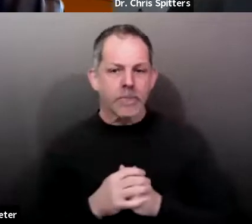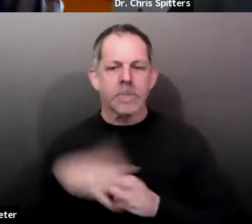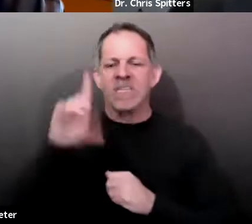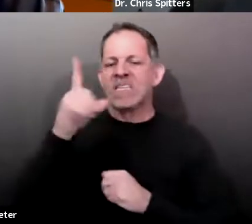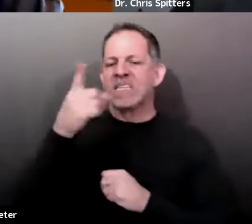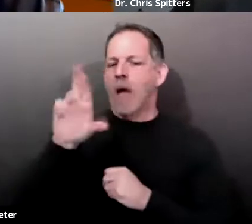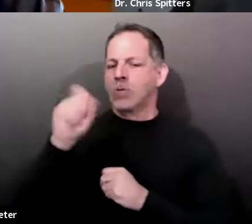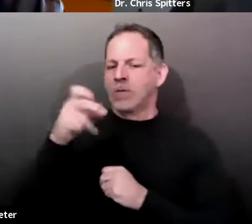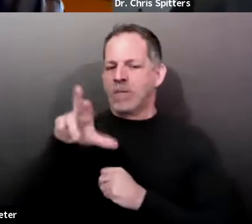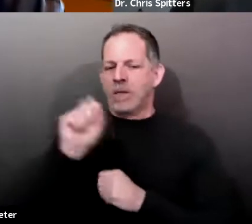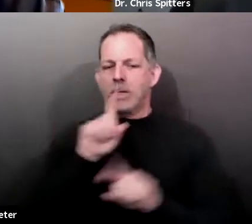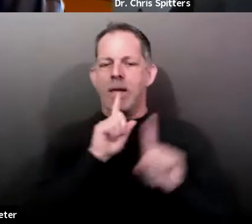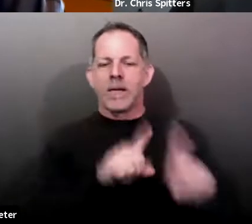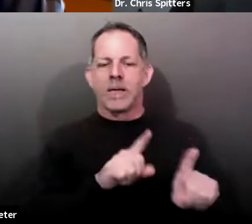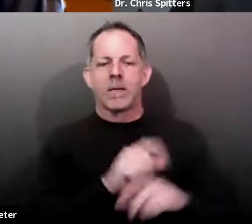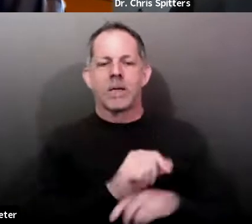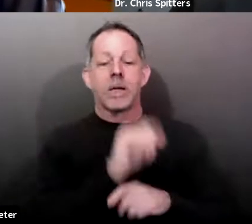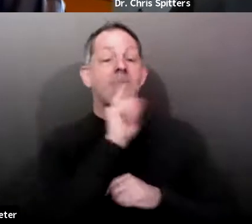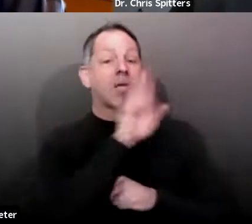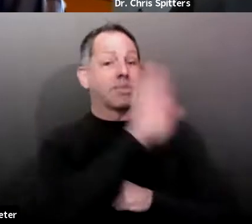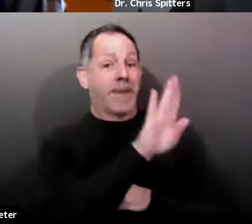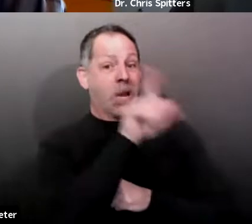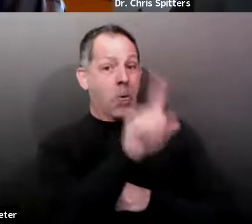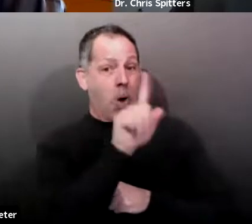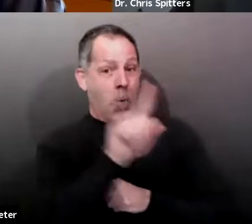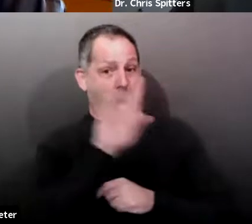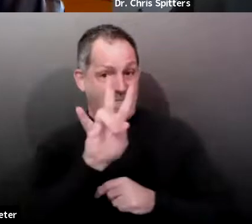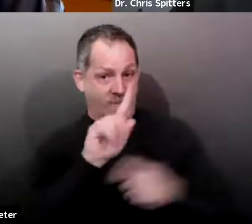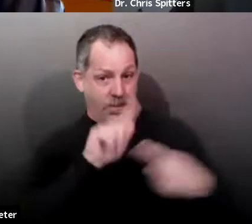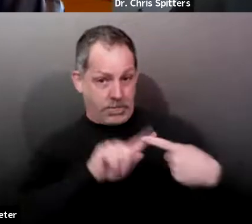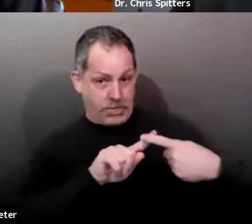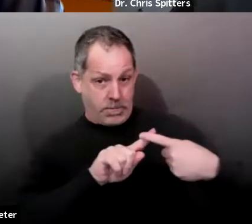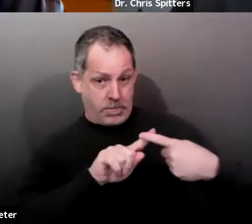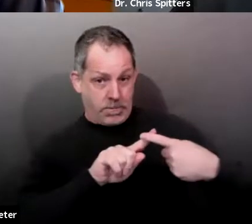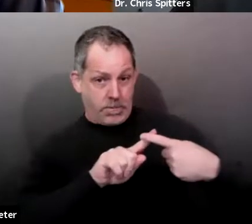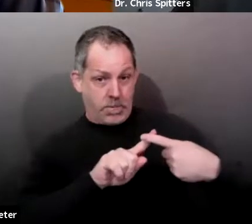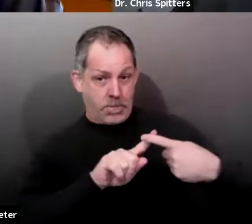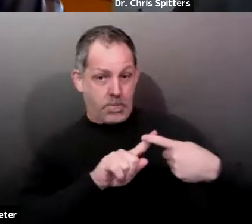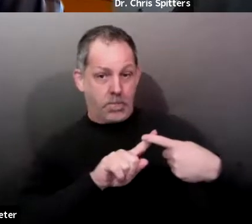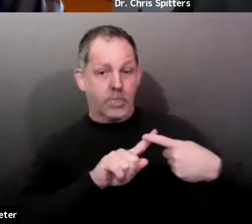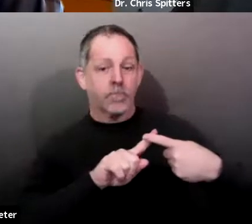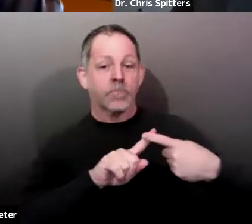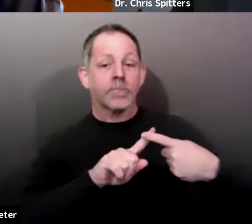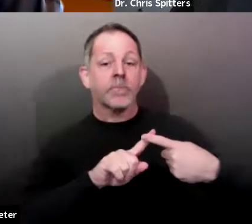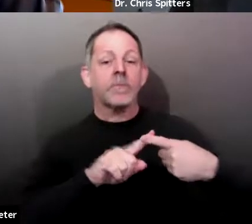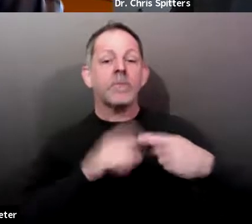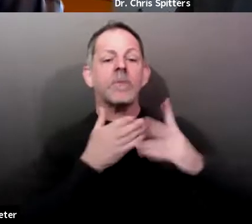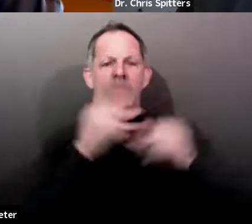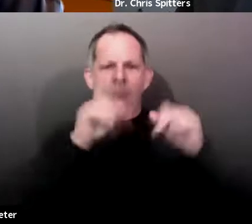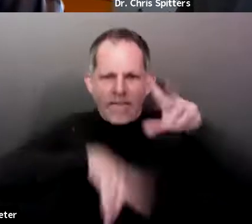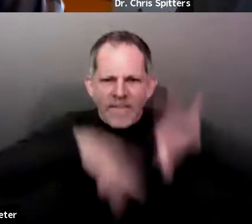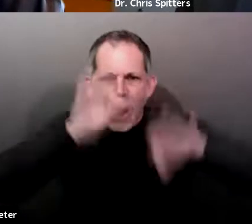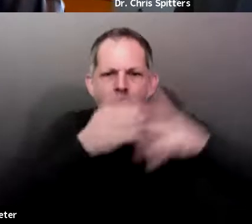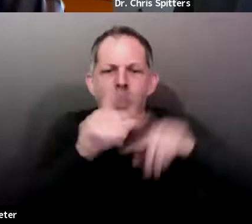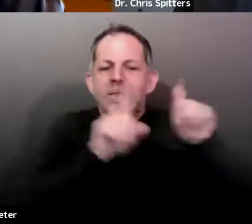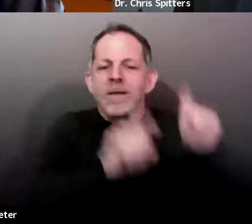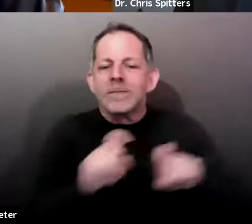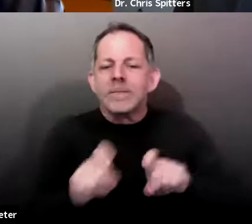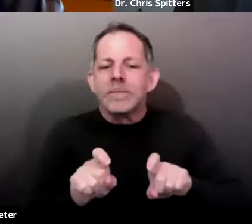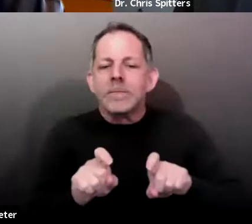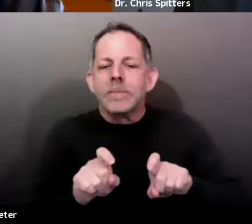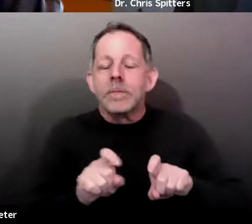.7s that were picked up through the surveillance testing. Now, again, keep in mind that only about